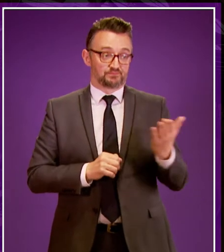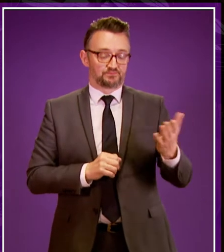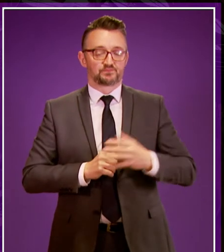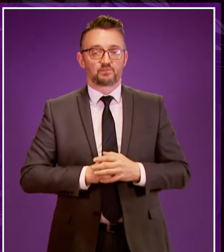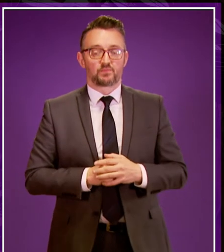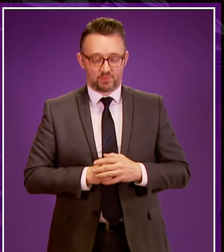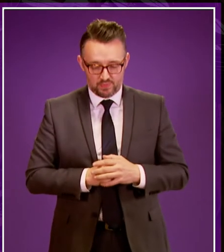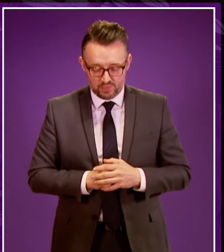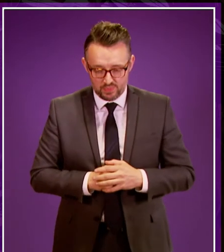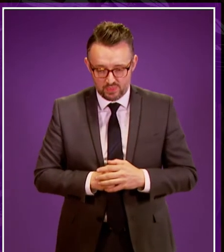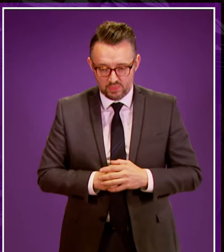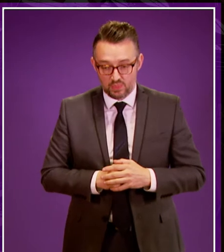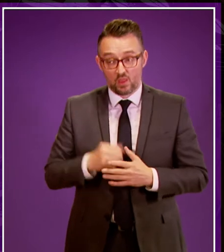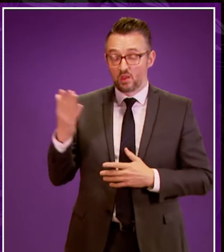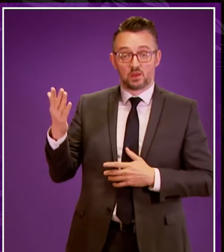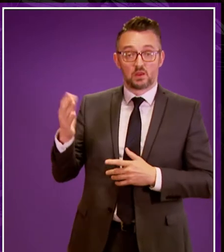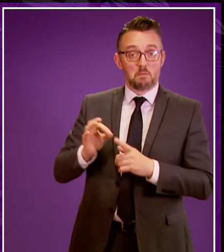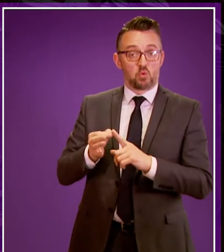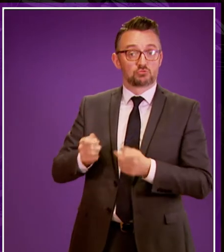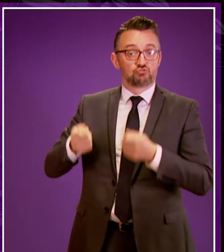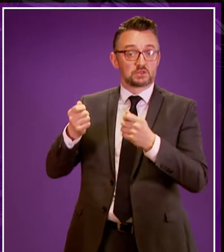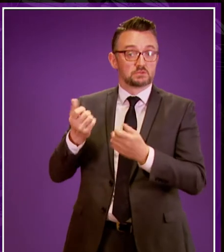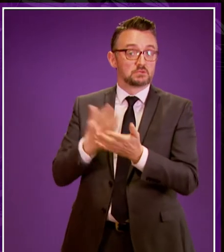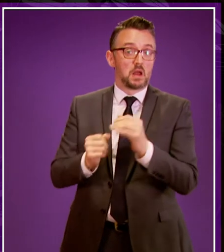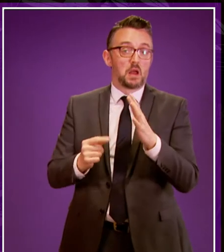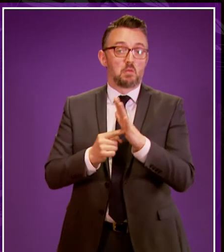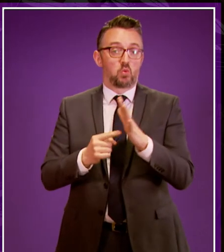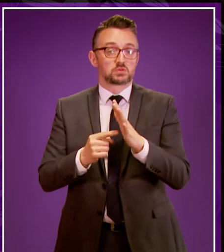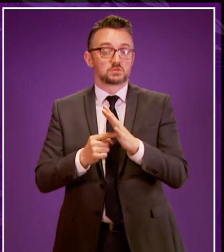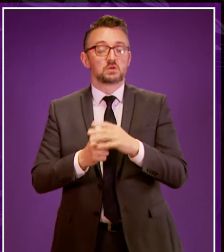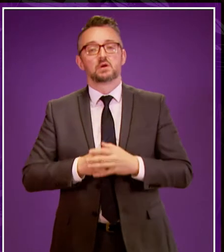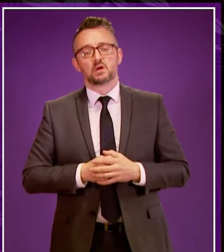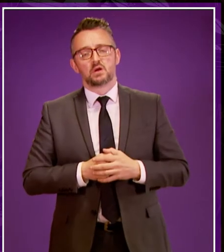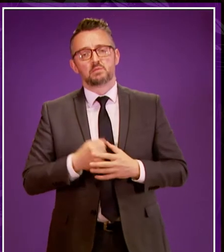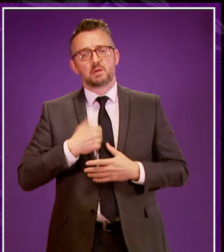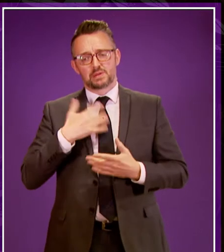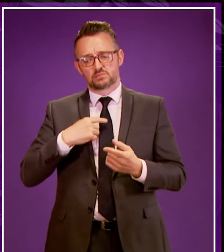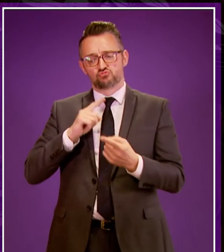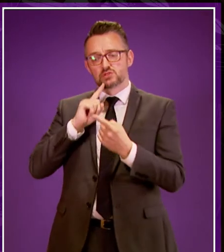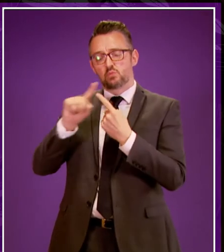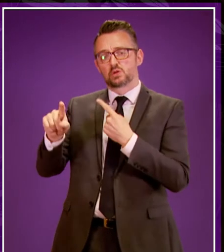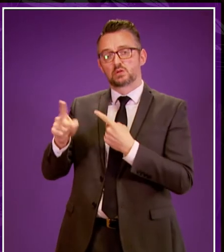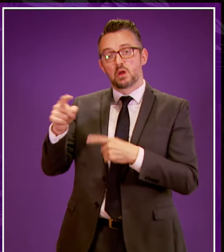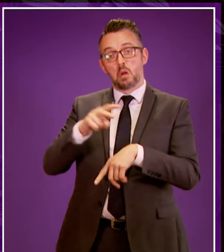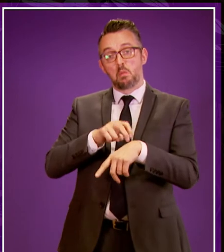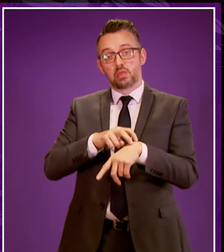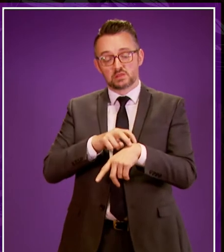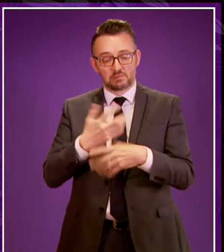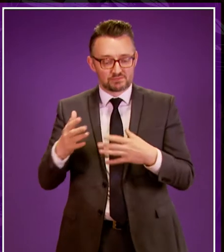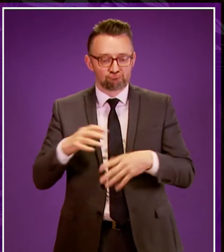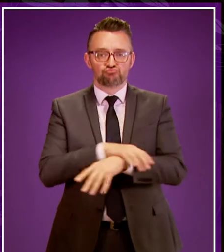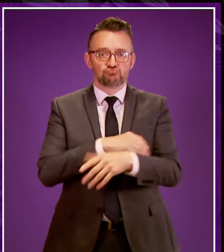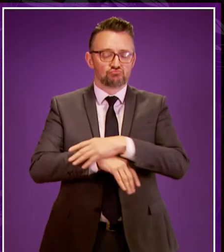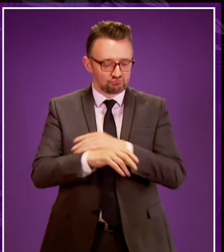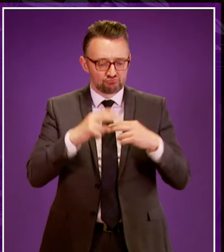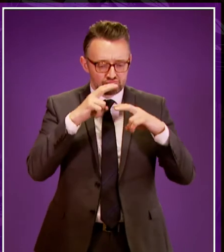The Member raises an important issue and as I outlined in my response that Police Scotland are already taking forward work in order